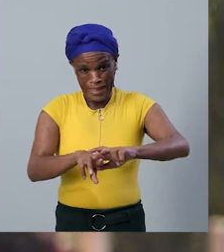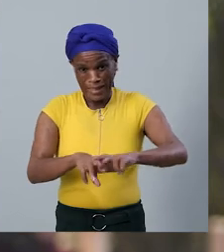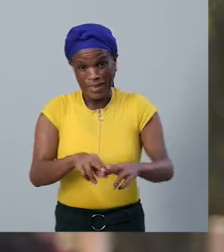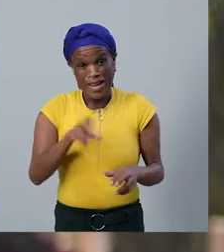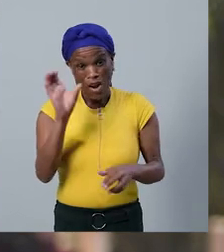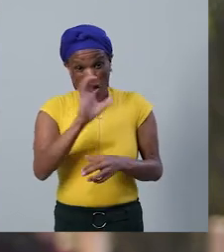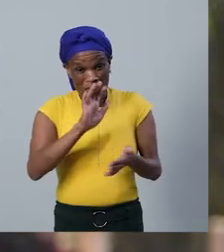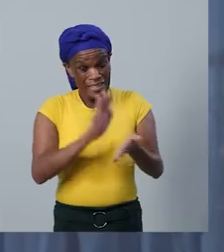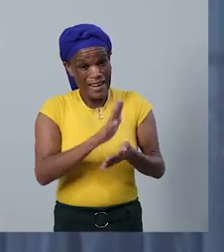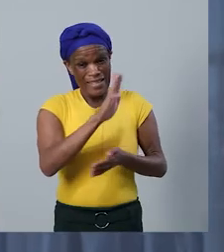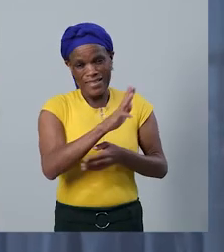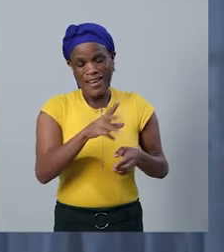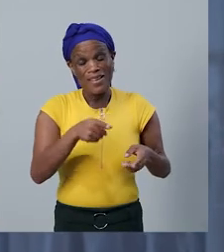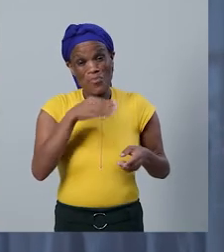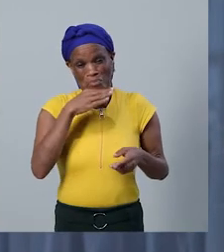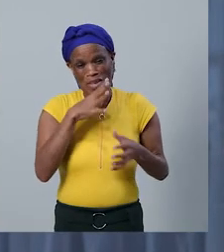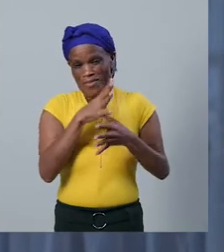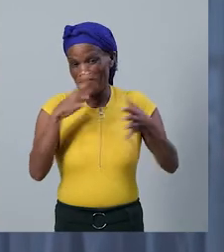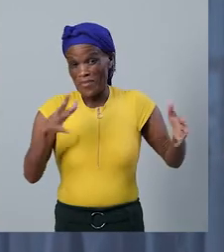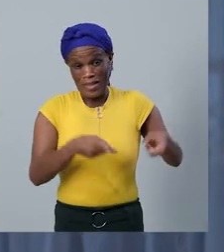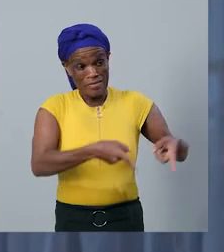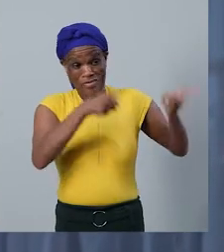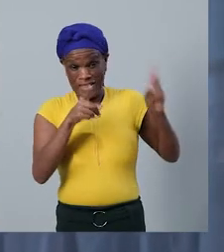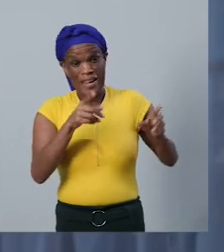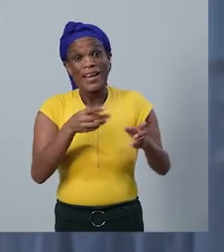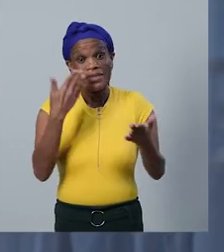Kauwit is something very serious and deadly